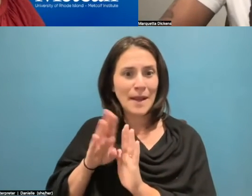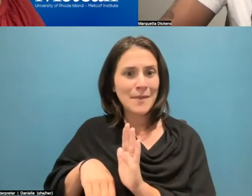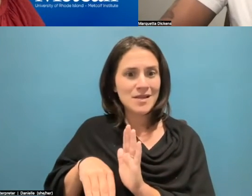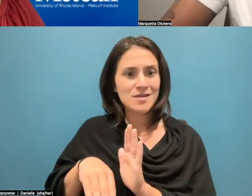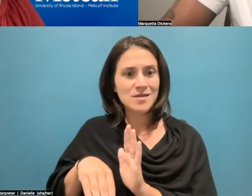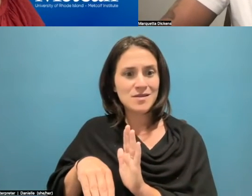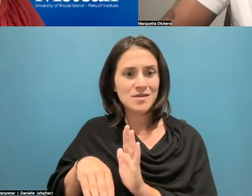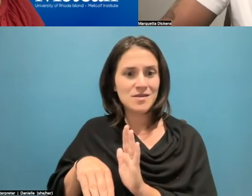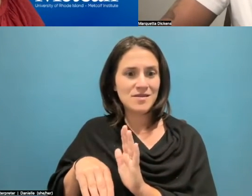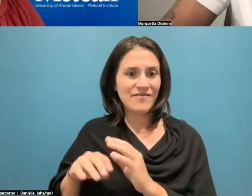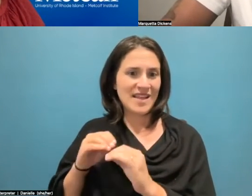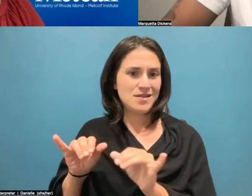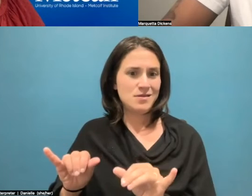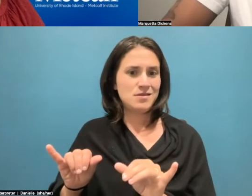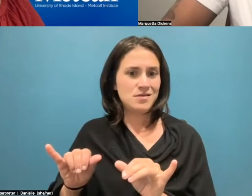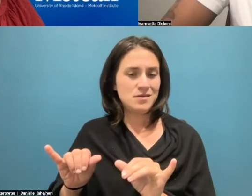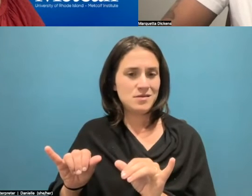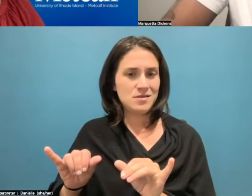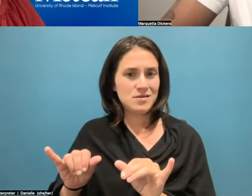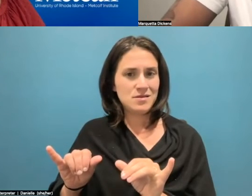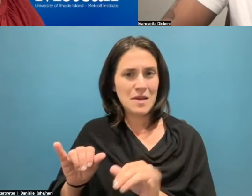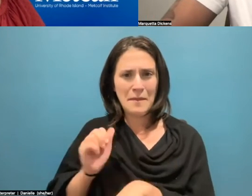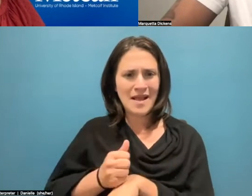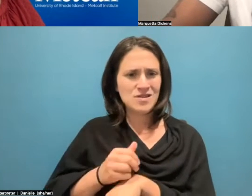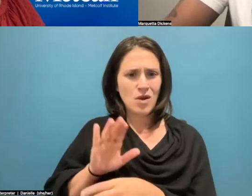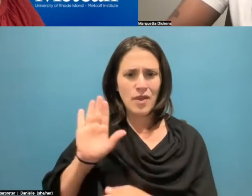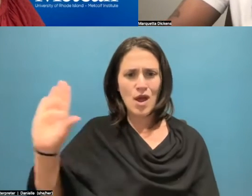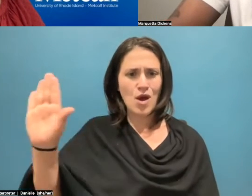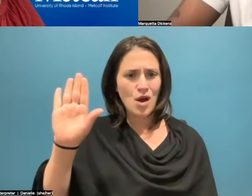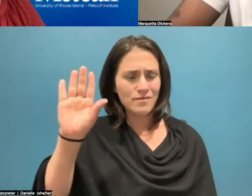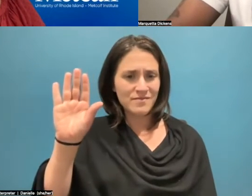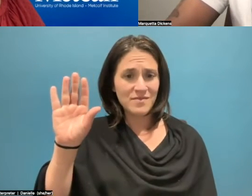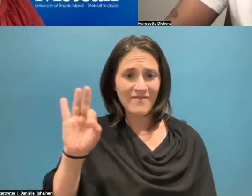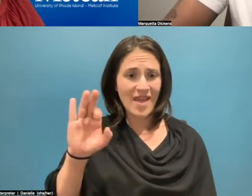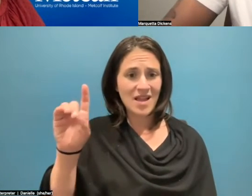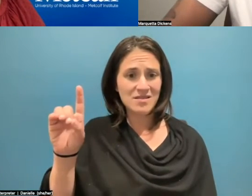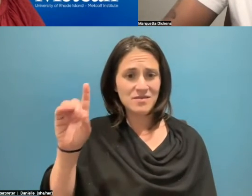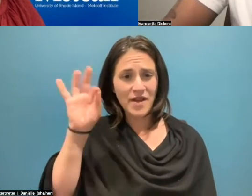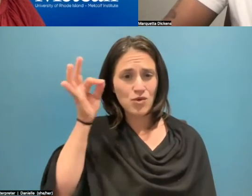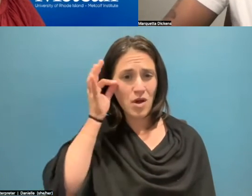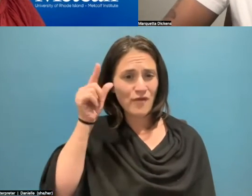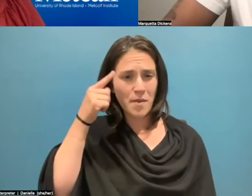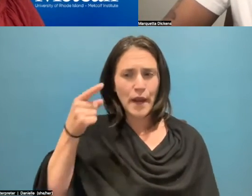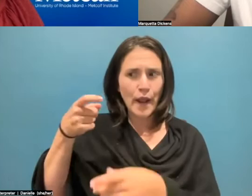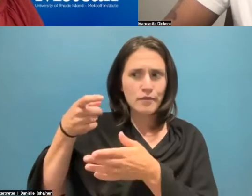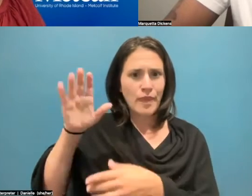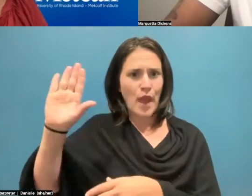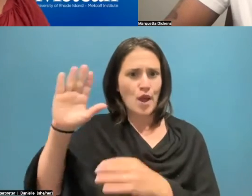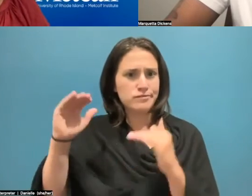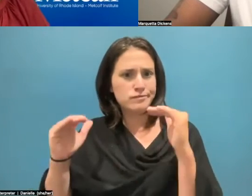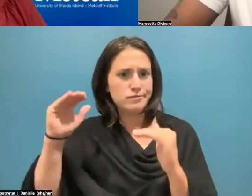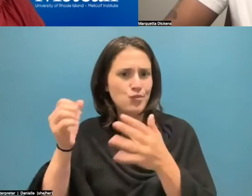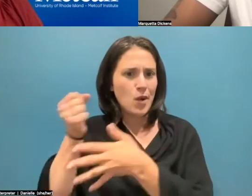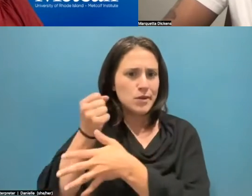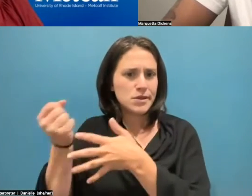know what I mean? Who gets the cheapest fixed based on the federal government's cost-benefit analysis. But when you look at places like the Ninth Ward, you look at